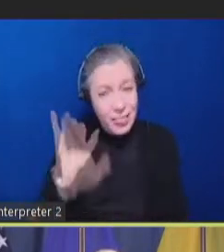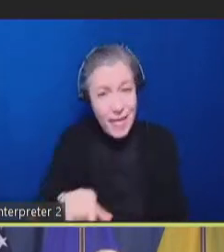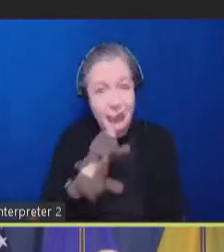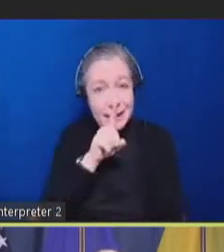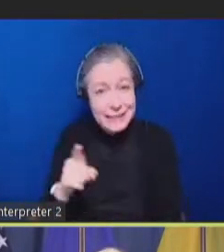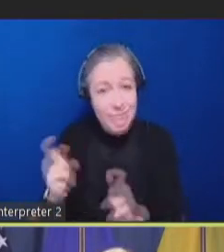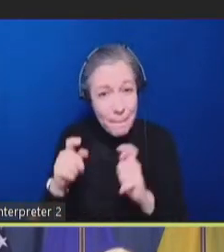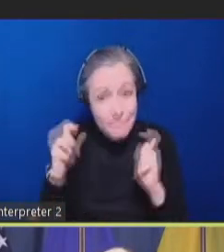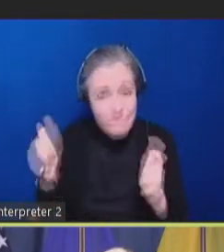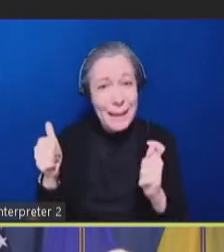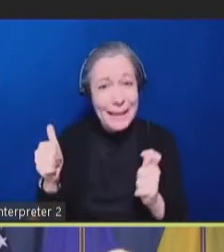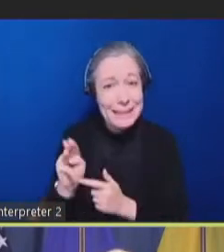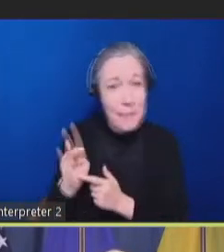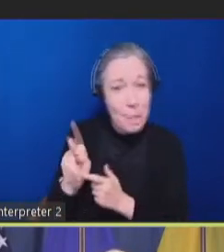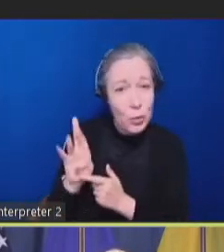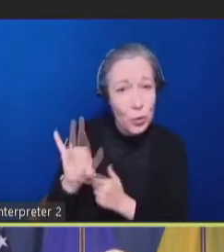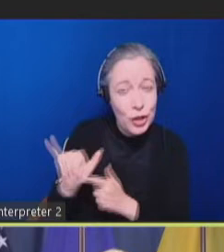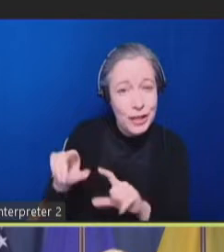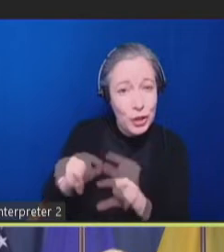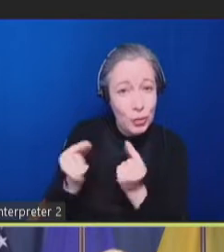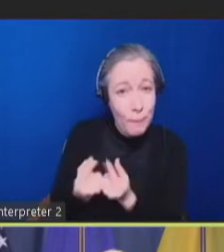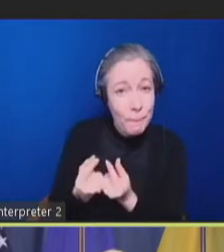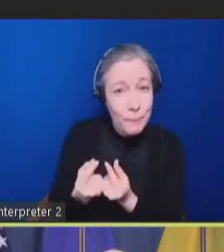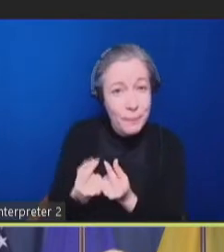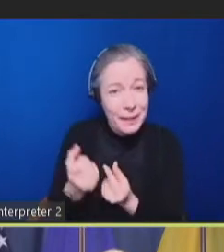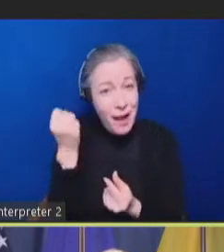States, and one that's highly intersectional.